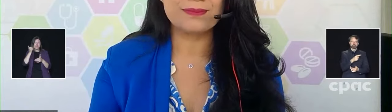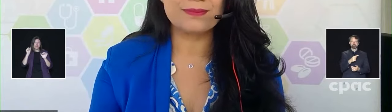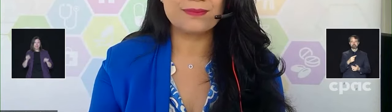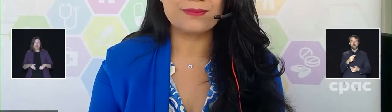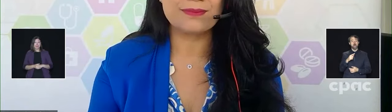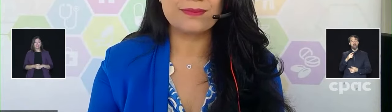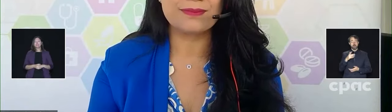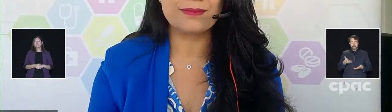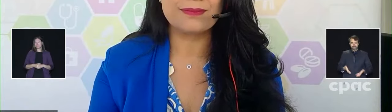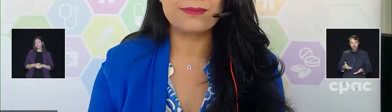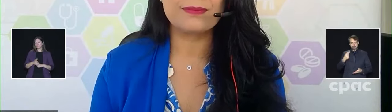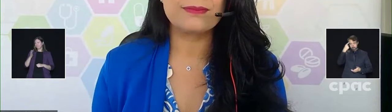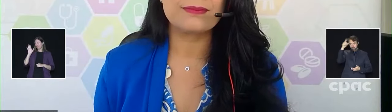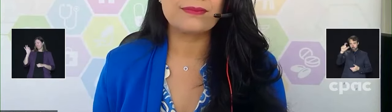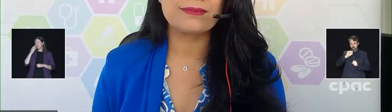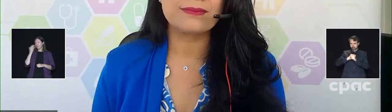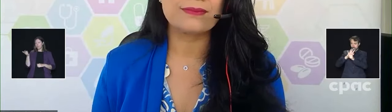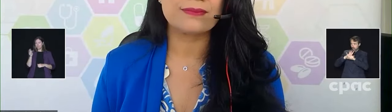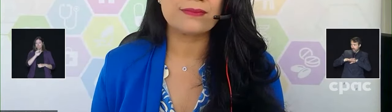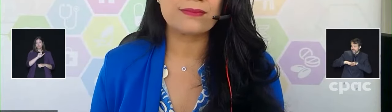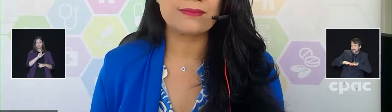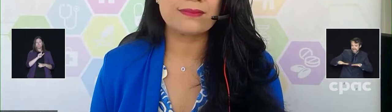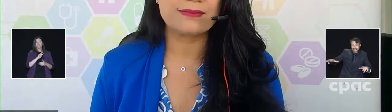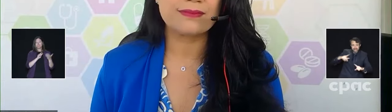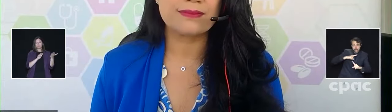We'll continue with Alex Boyd.